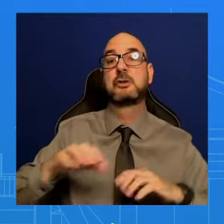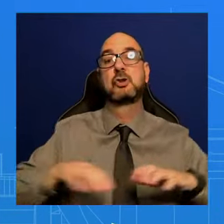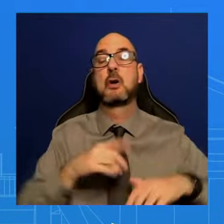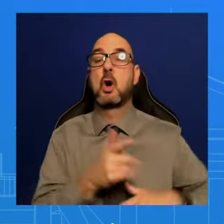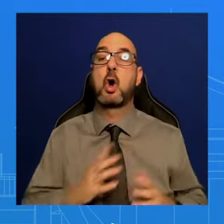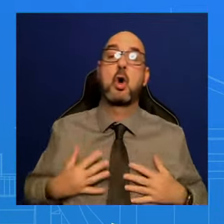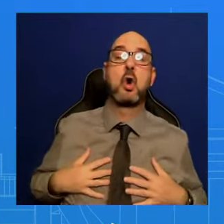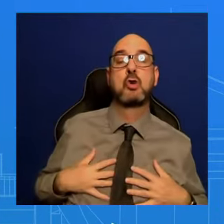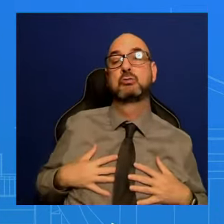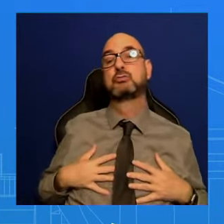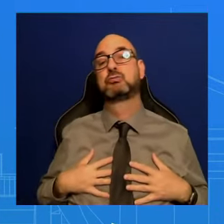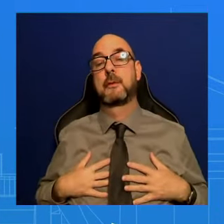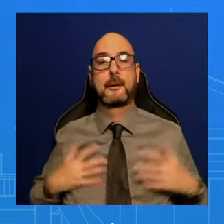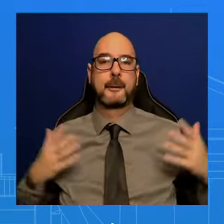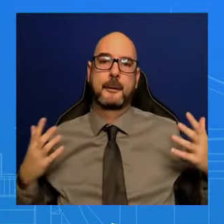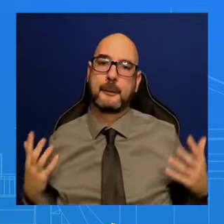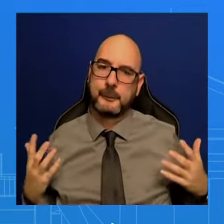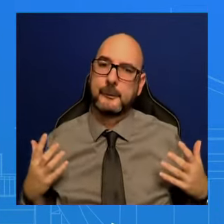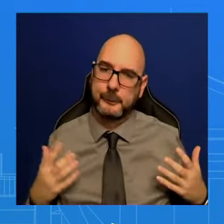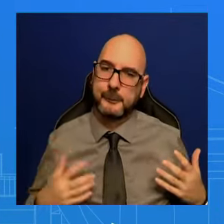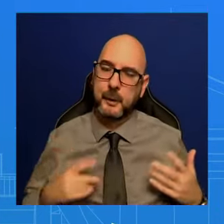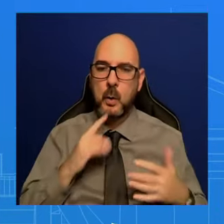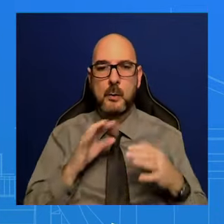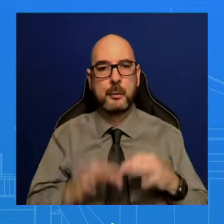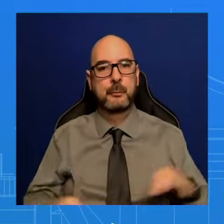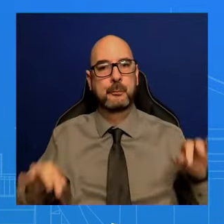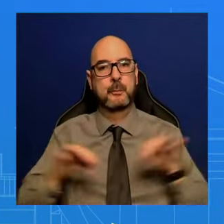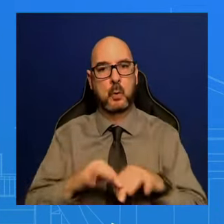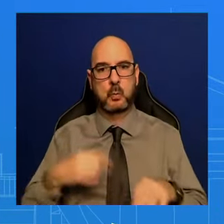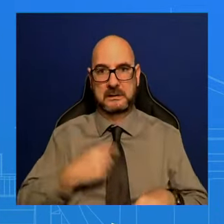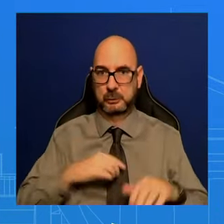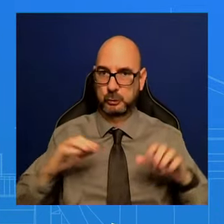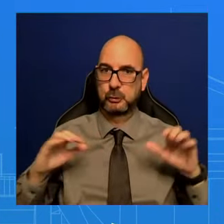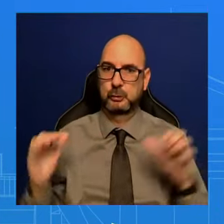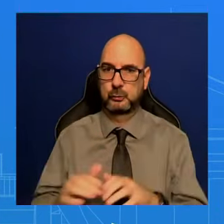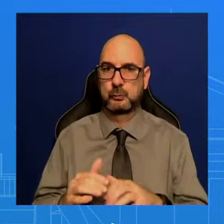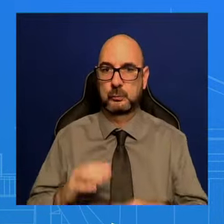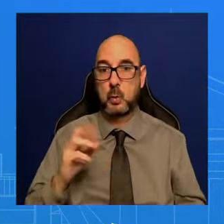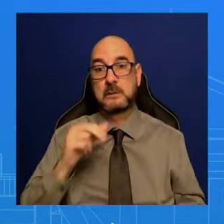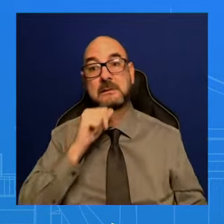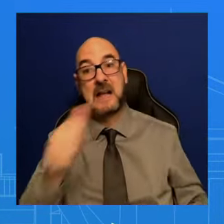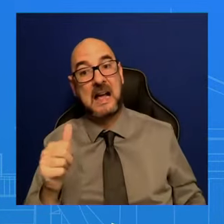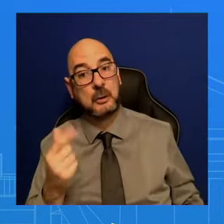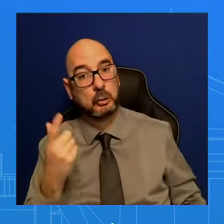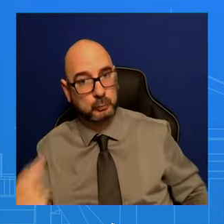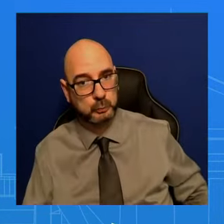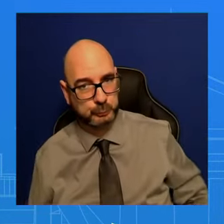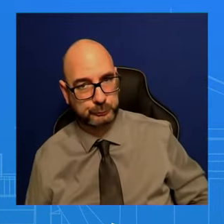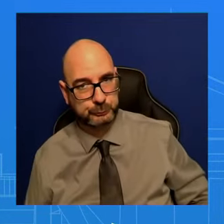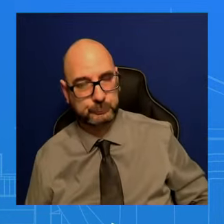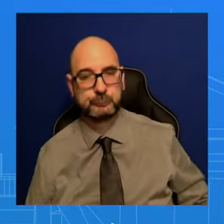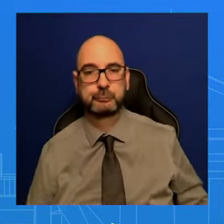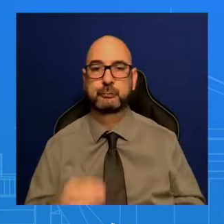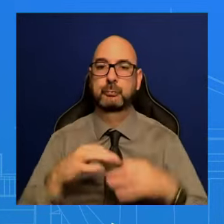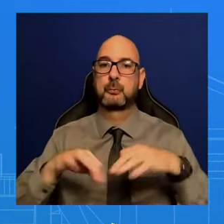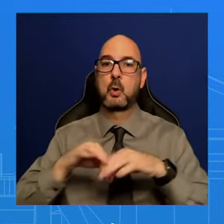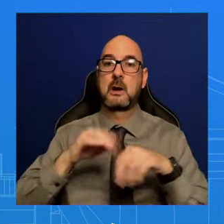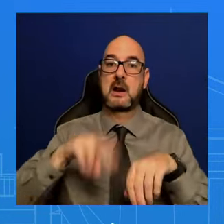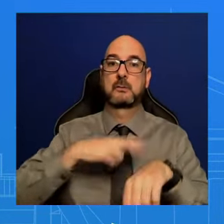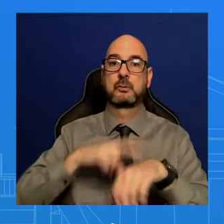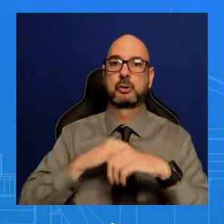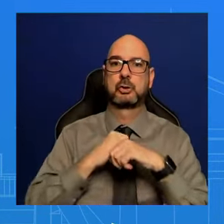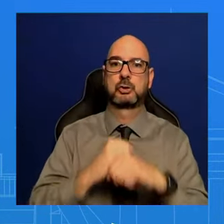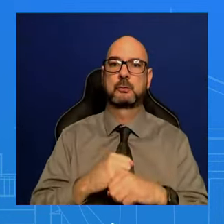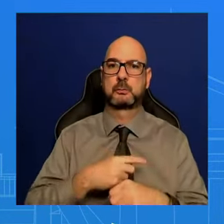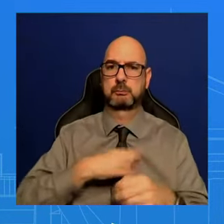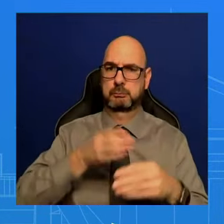take action or not. It does matter that if we get this National Security Supplemental done or not. It does. Other countries look